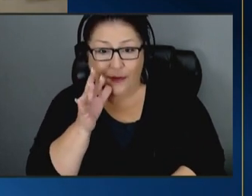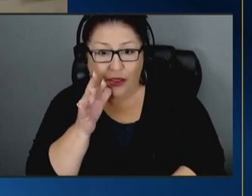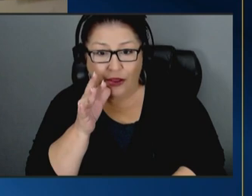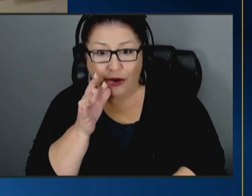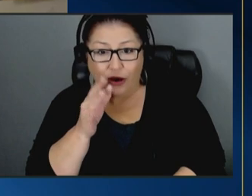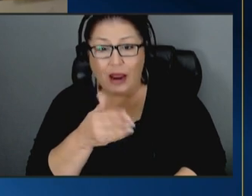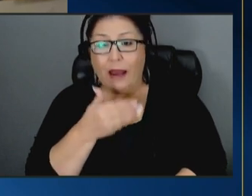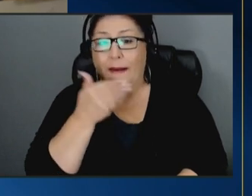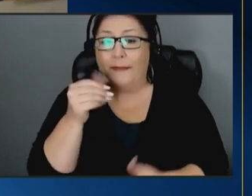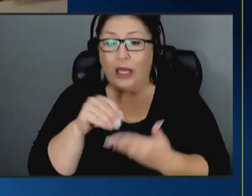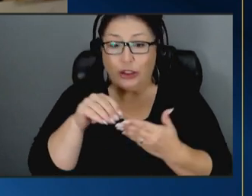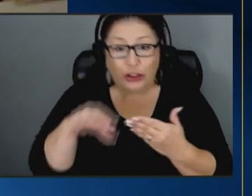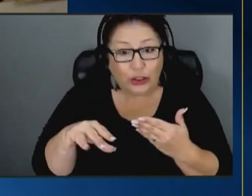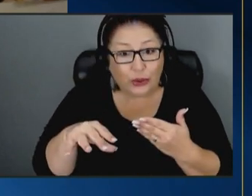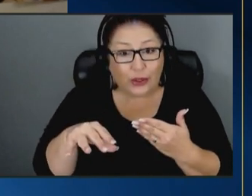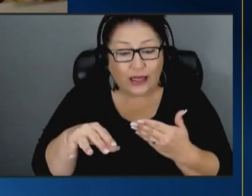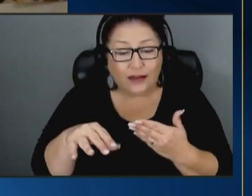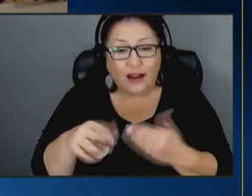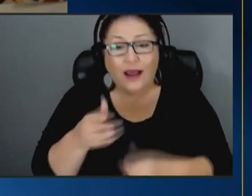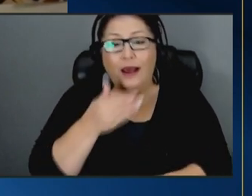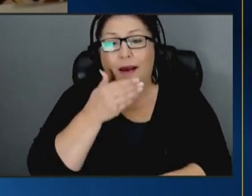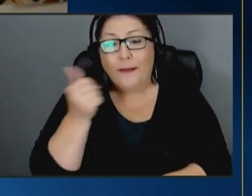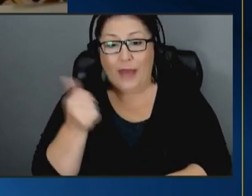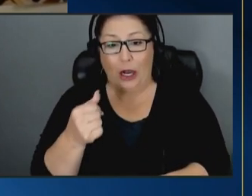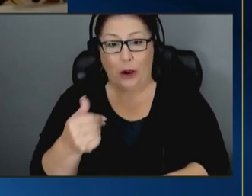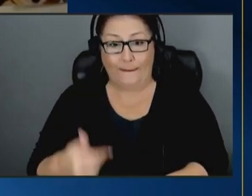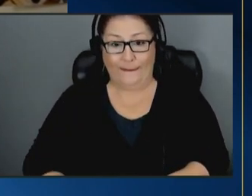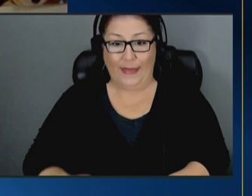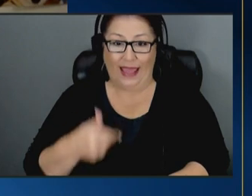student a better me